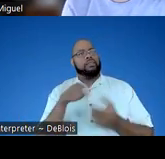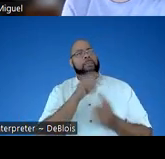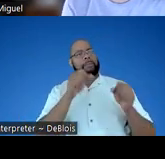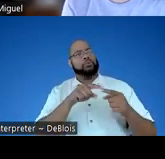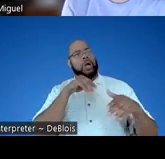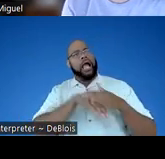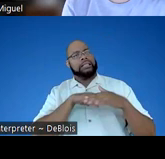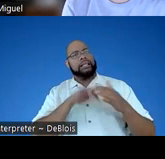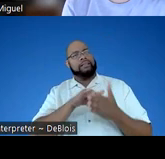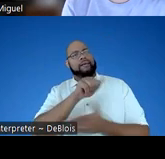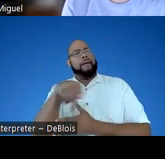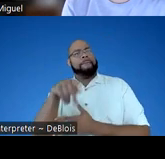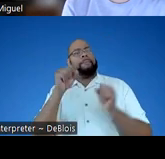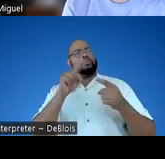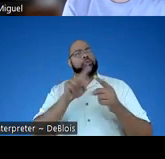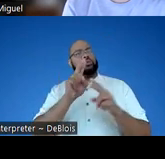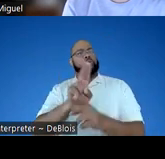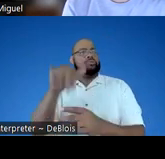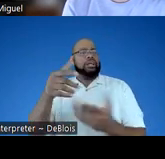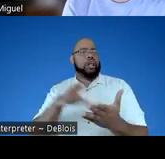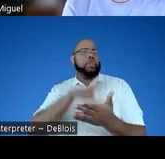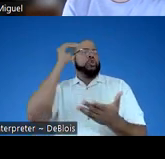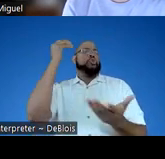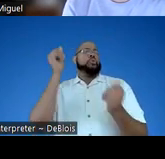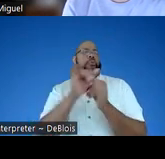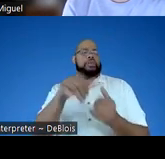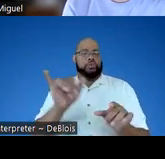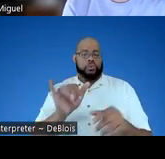to access this app and be able to use it and learn with it.